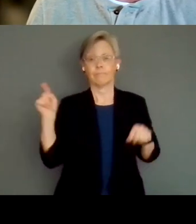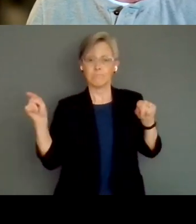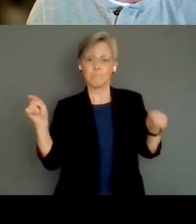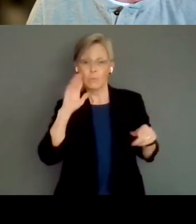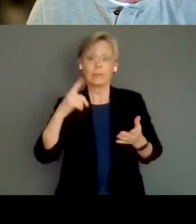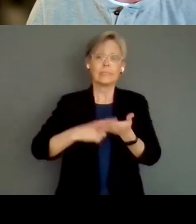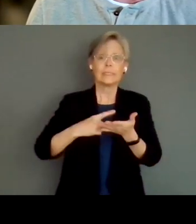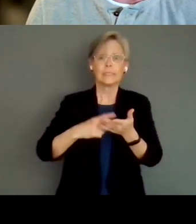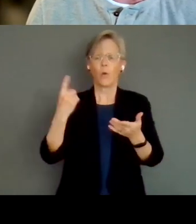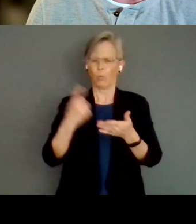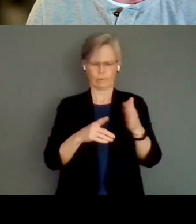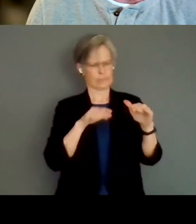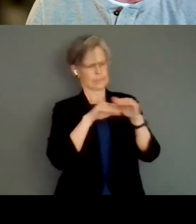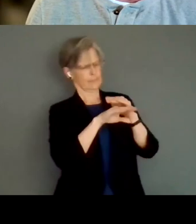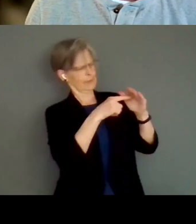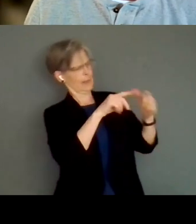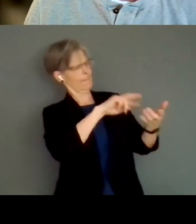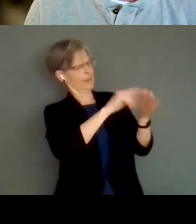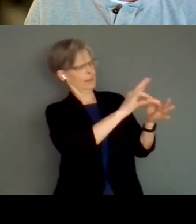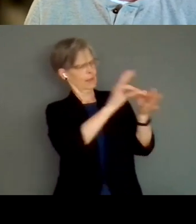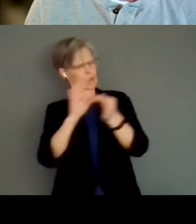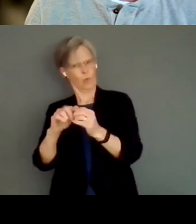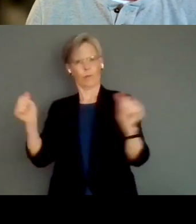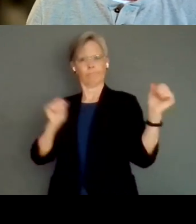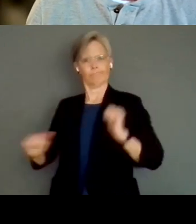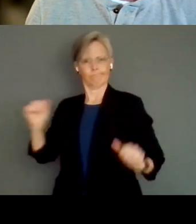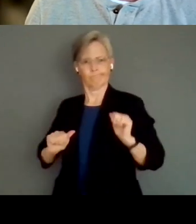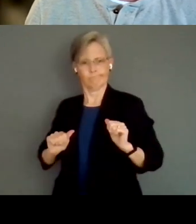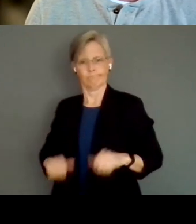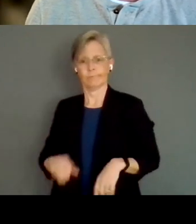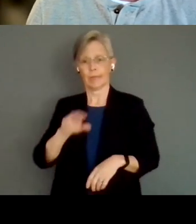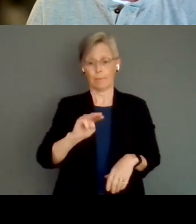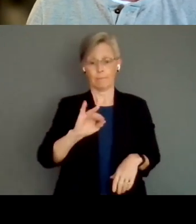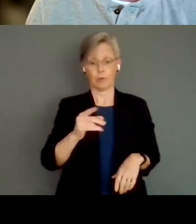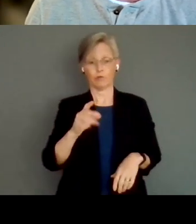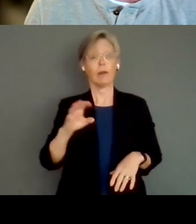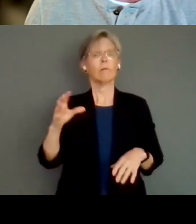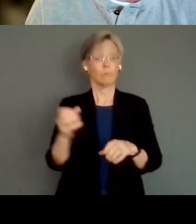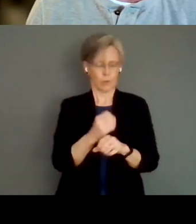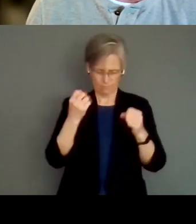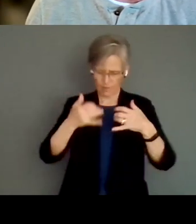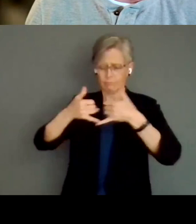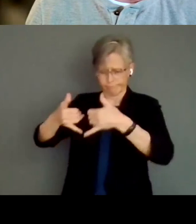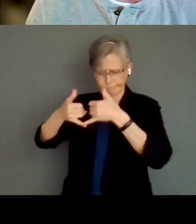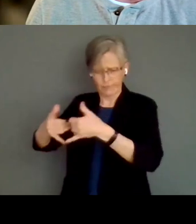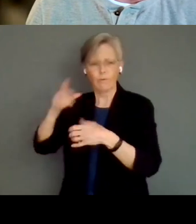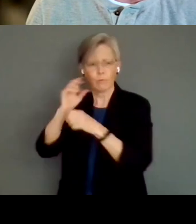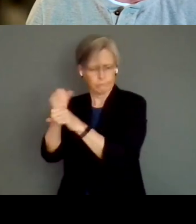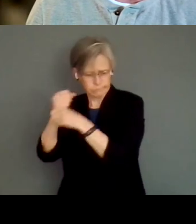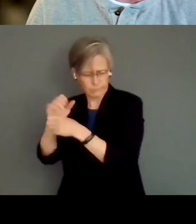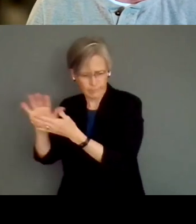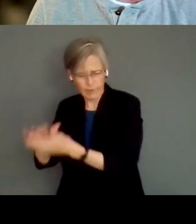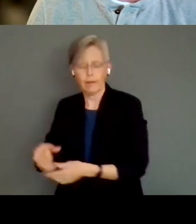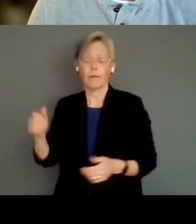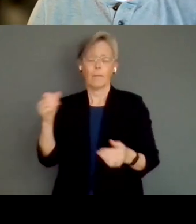means for the performing arts. Michelle is a multiple award-winning producer, playwright, director, co